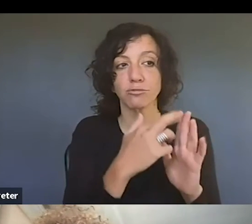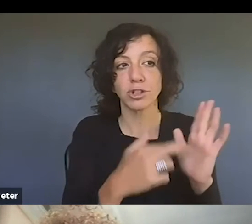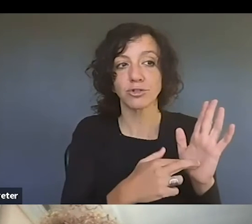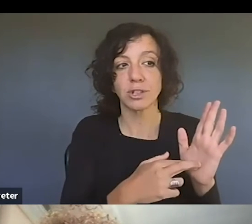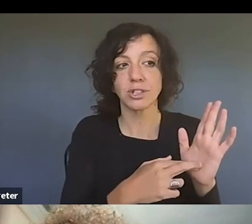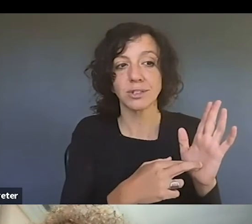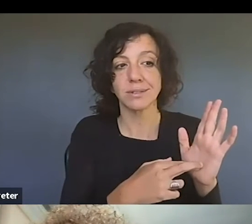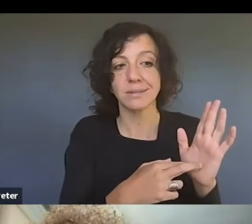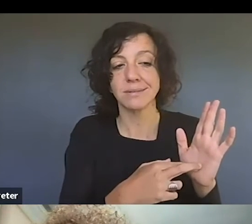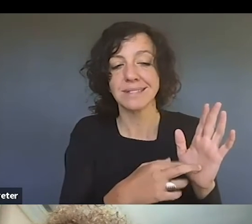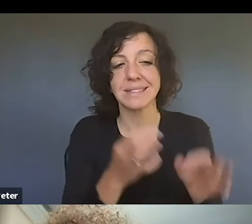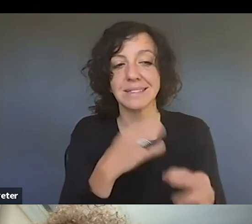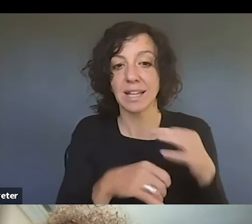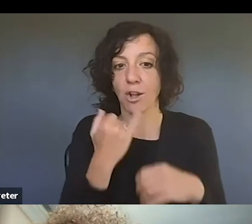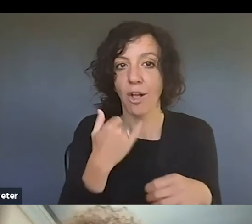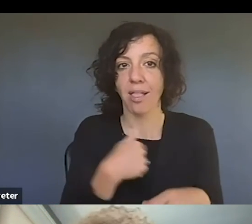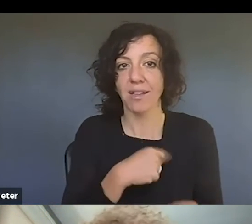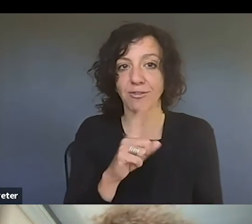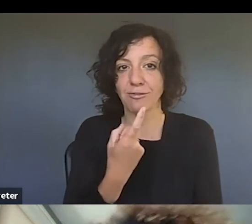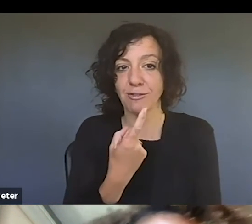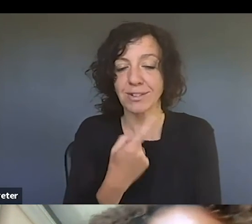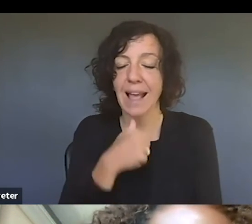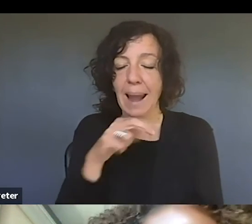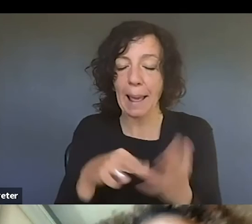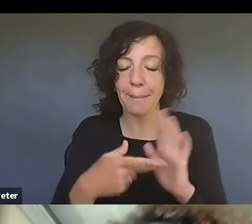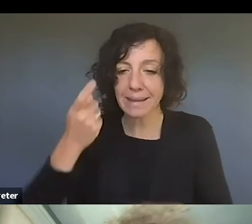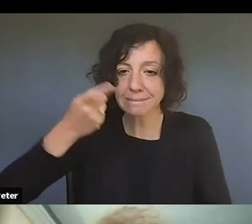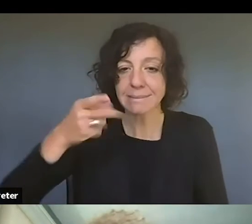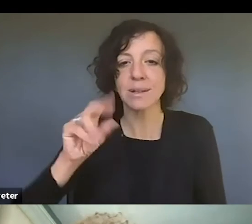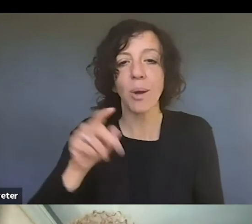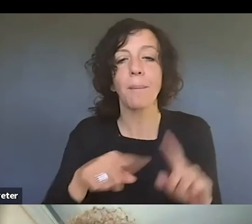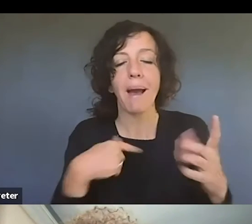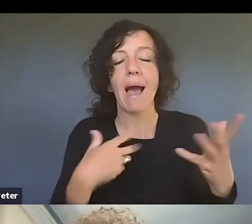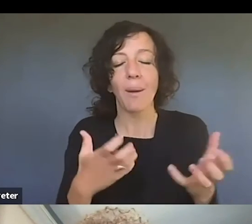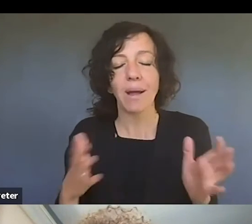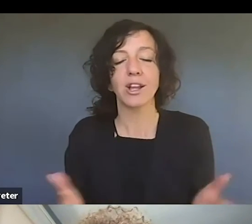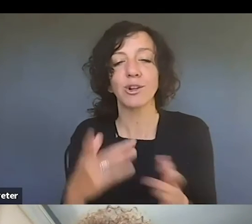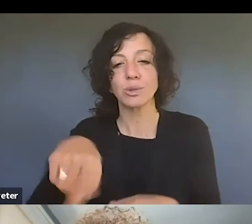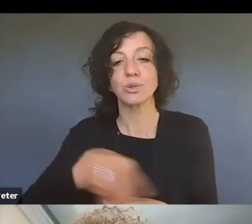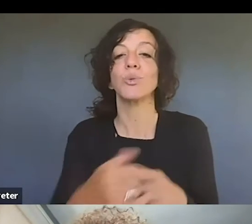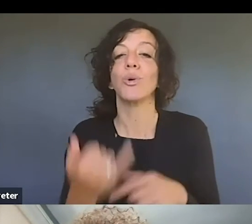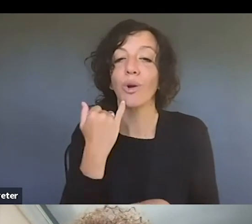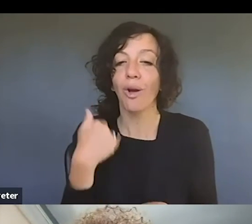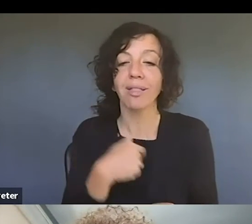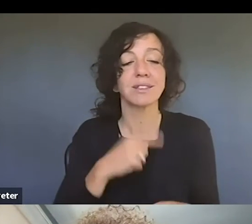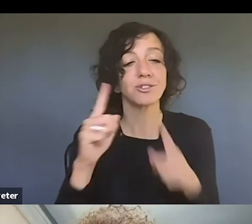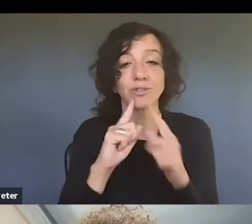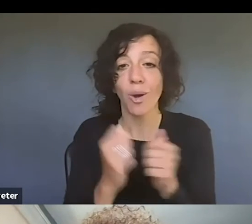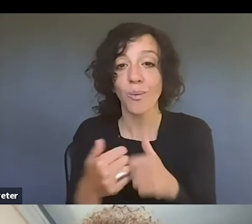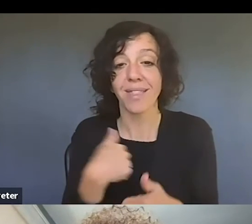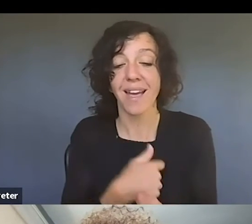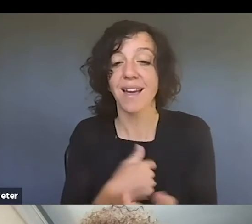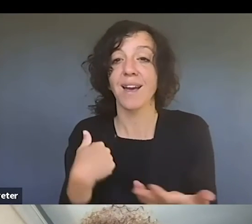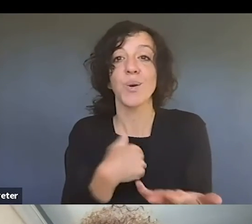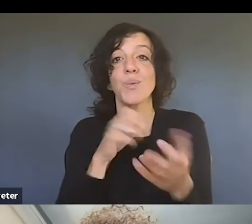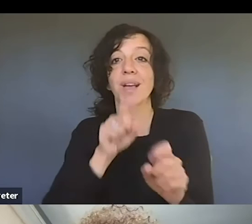to sound like a wagging my finger here, but, you know, I just, I do encourage people to, you know, call us, talk to us. Uh, we can